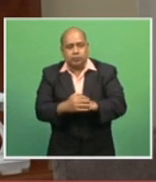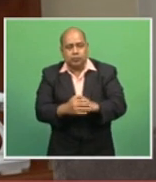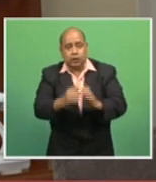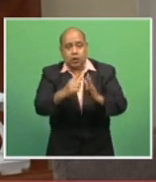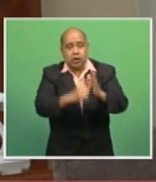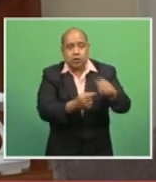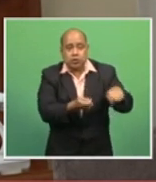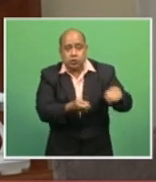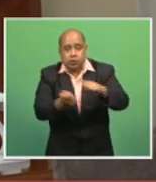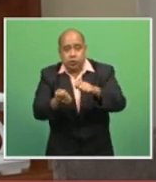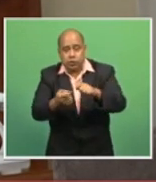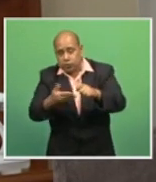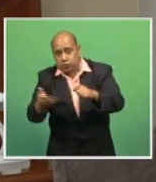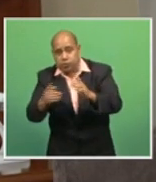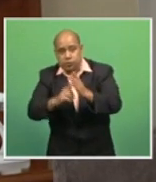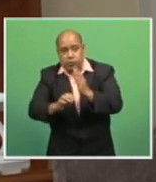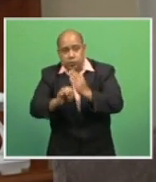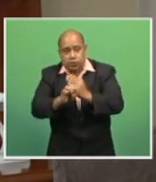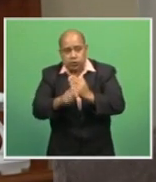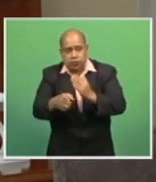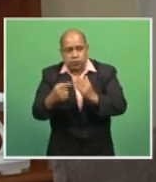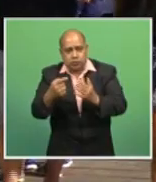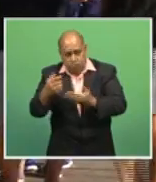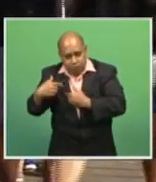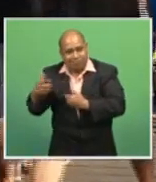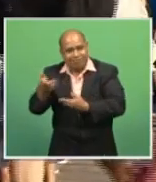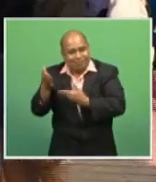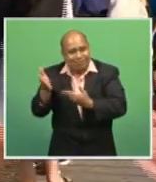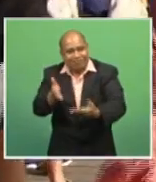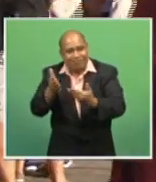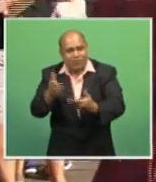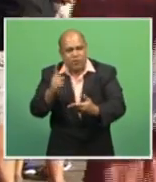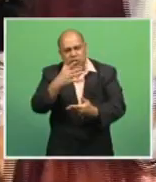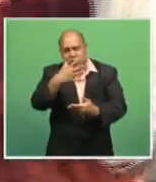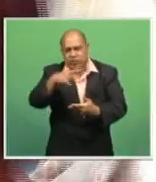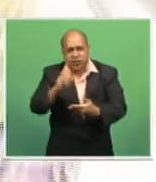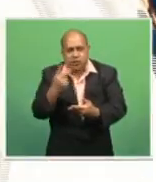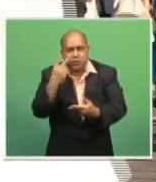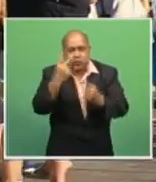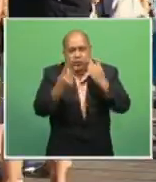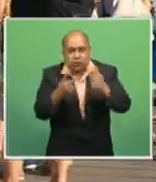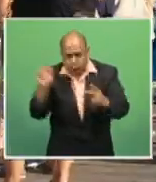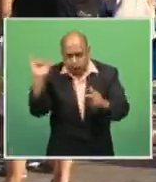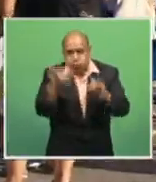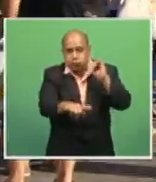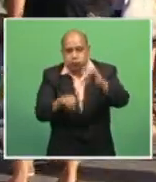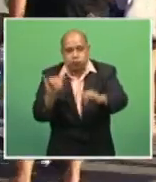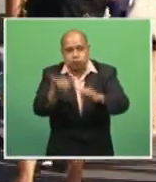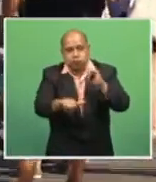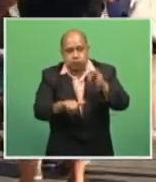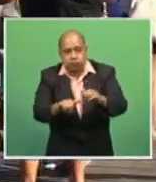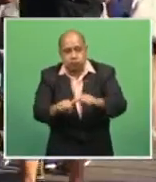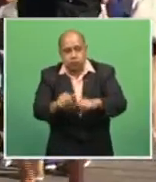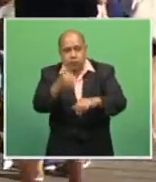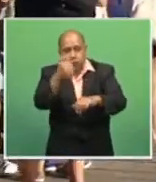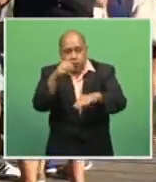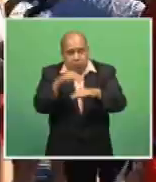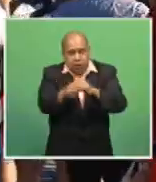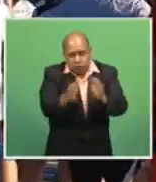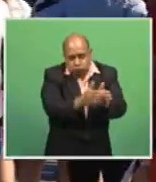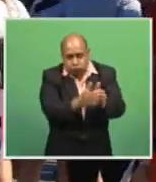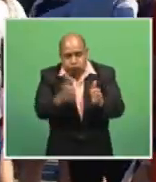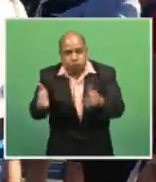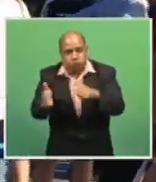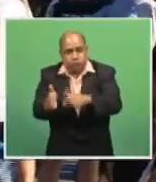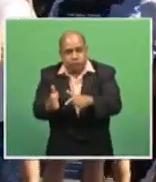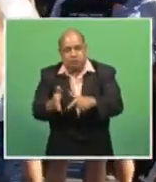we brought in over 400,000 visitors, and in that six months, they spent here in Fiji